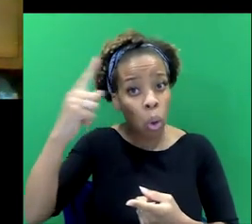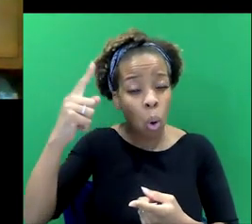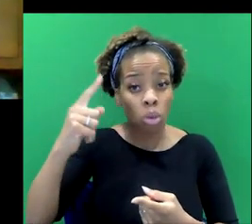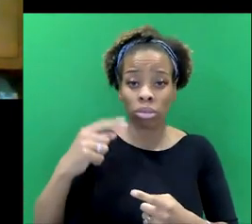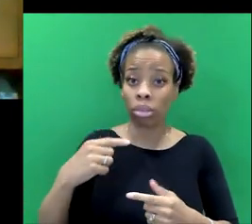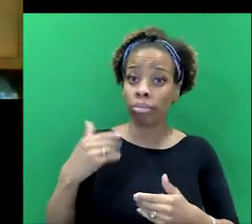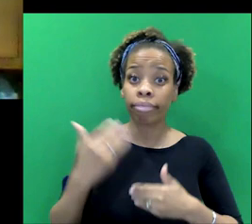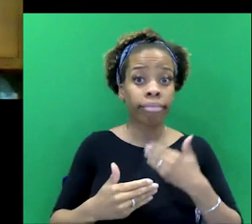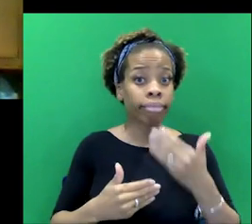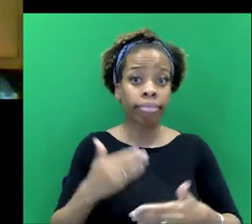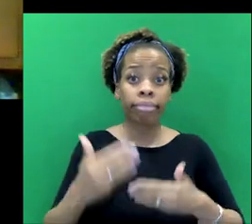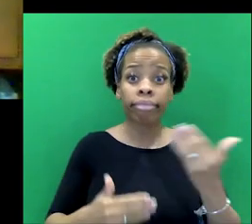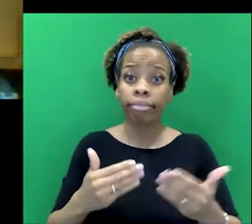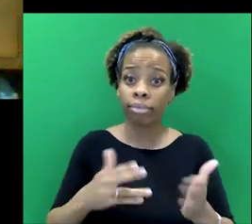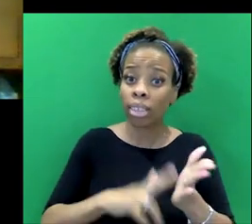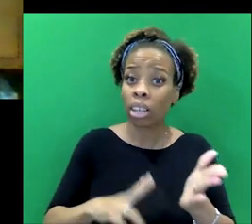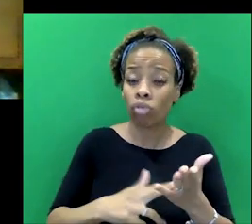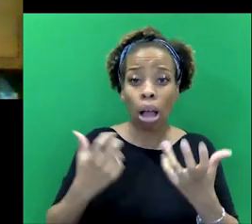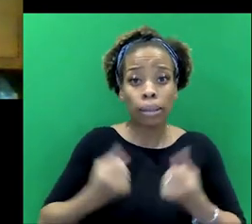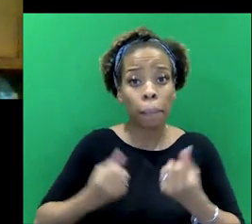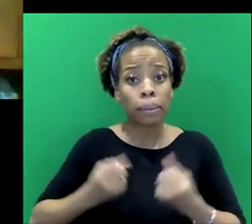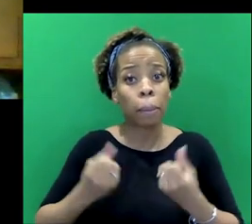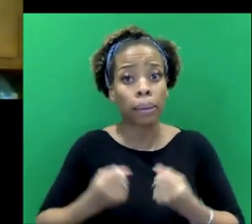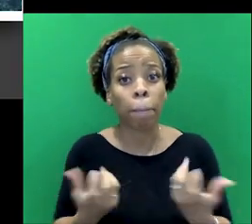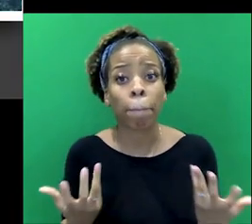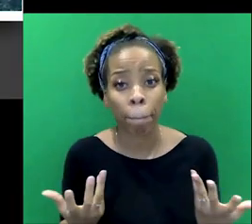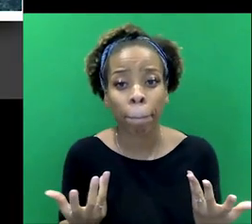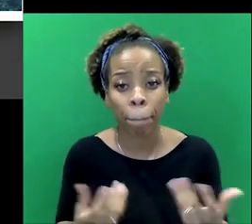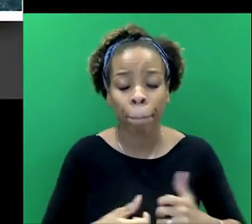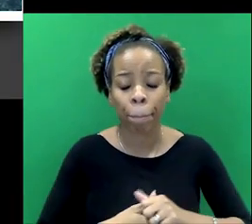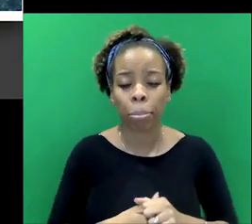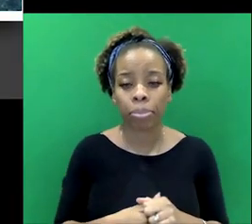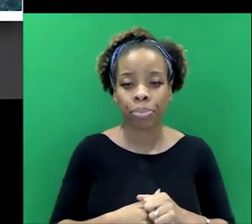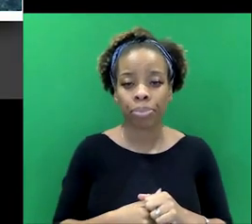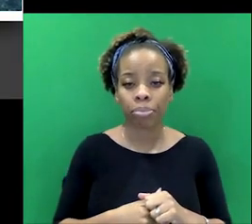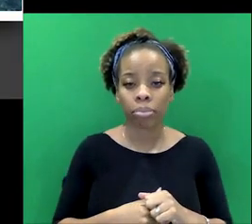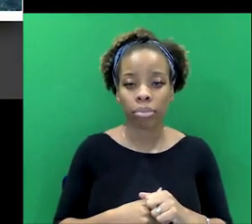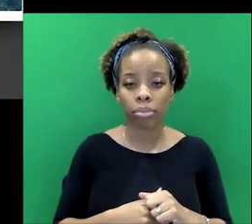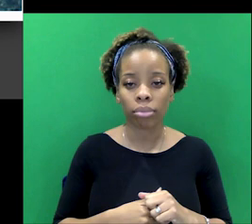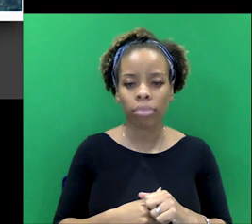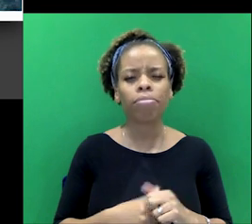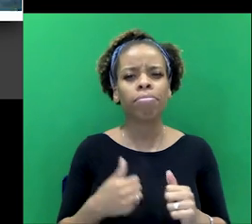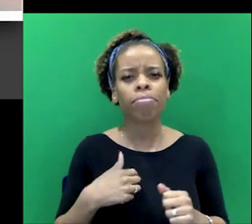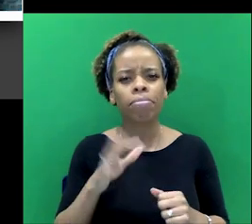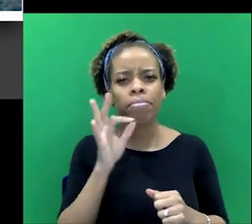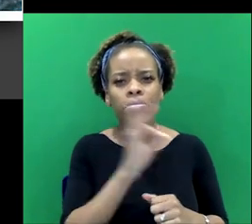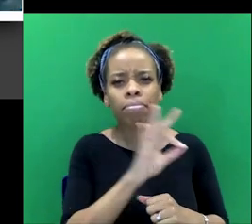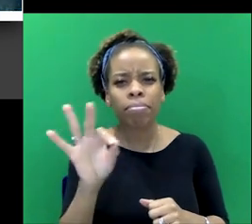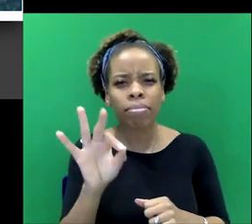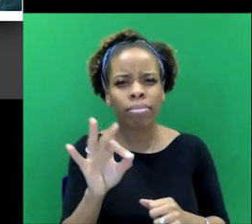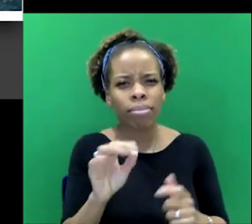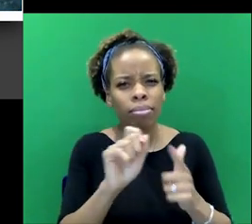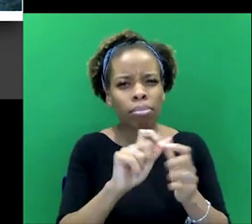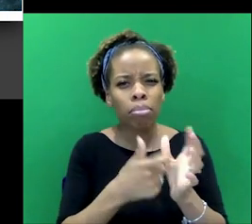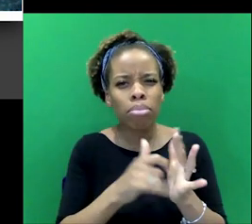into the public imagination. How many Parsi converts were there